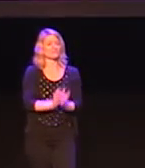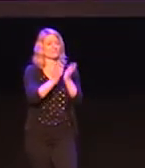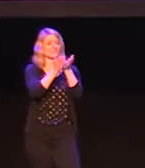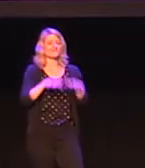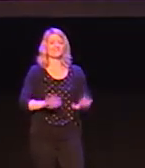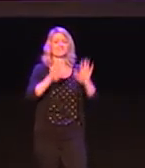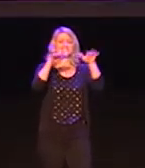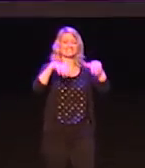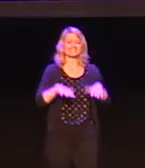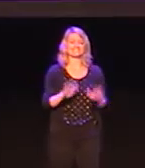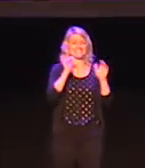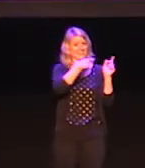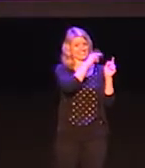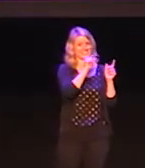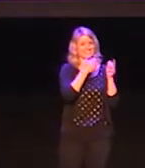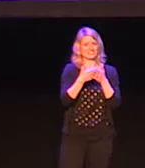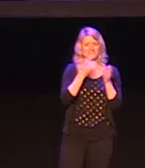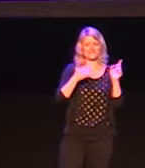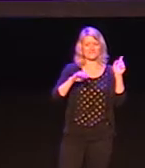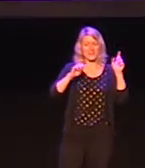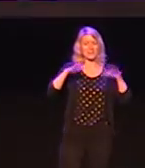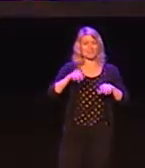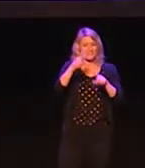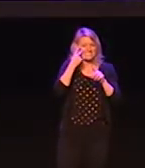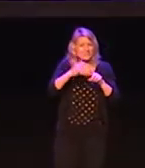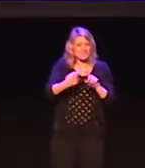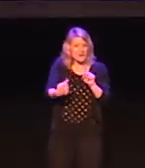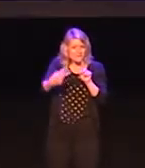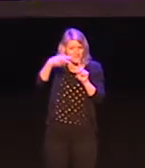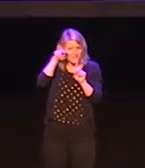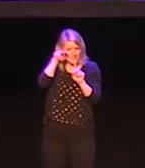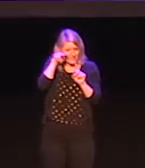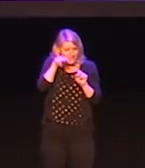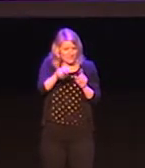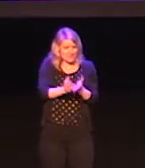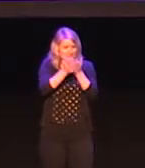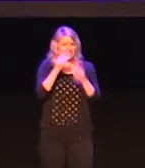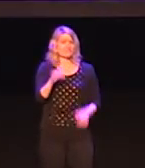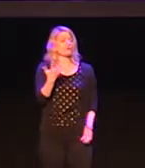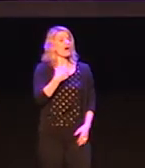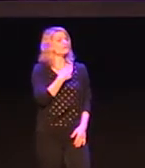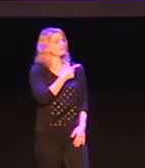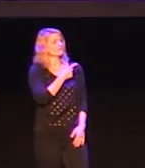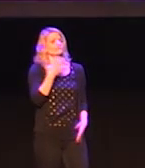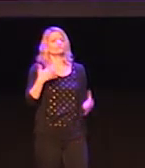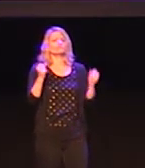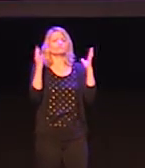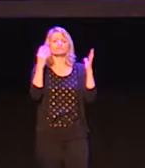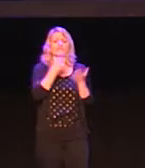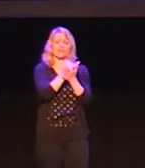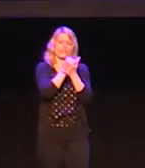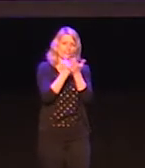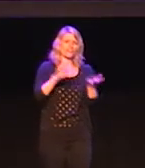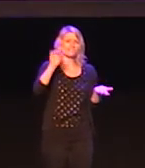This is the same story of a person talking about a boat being on the waves. The yellow dots, yellow greenish dots, are their